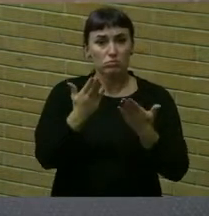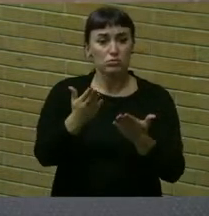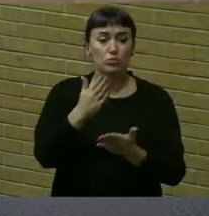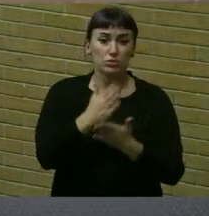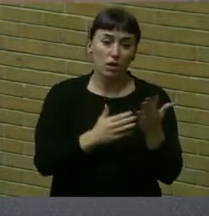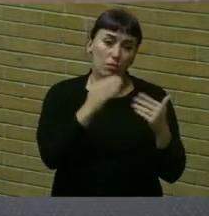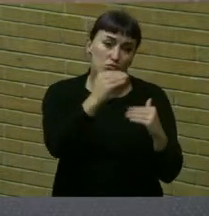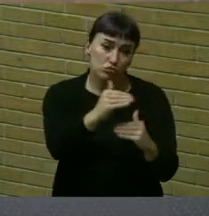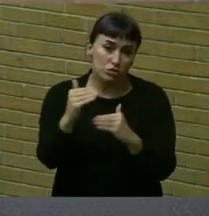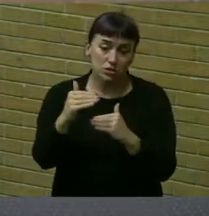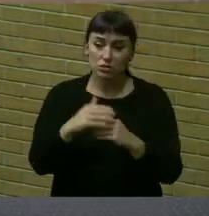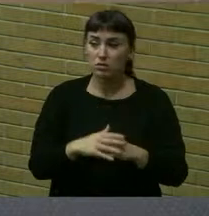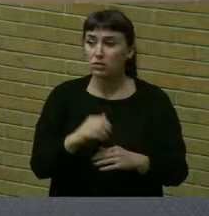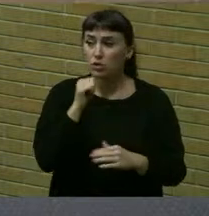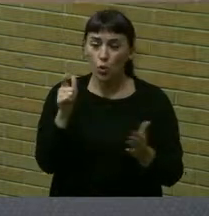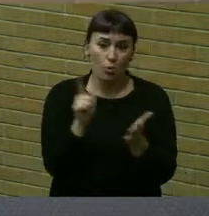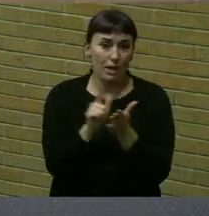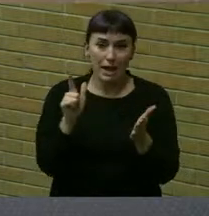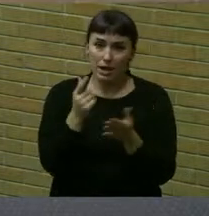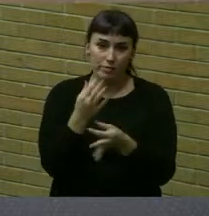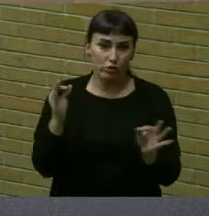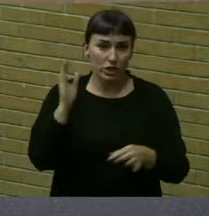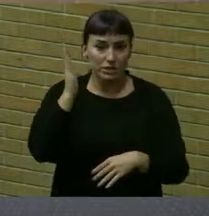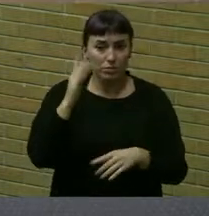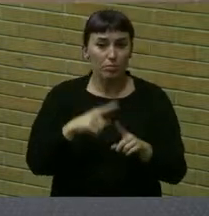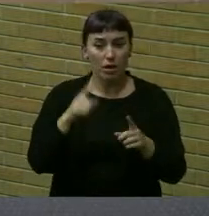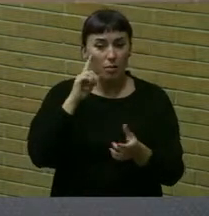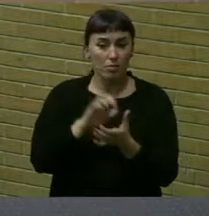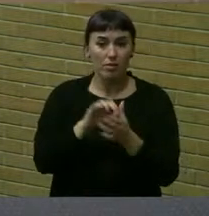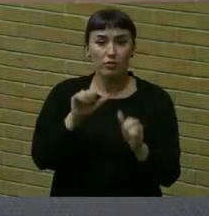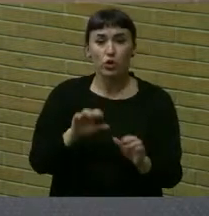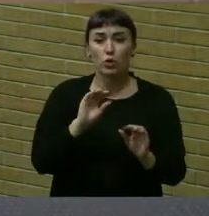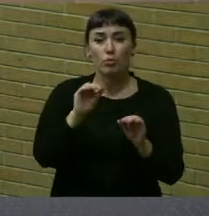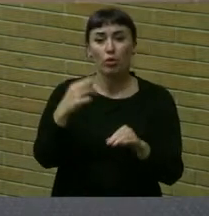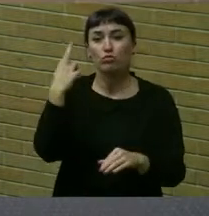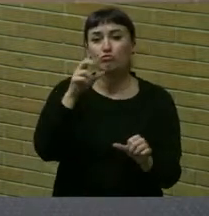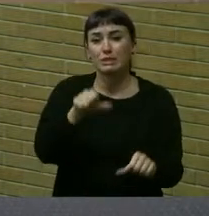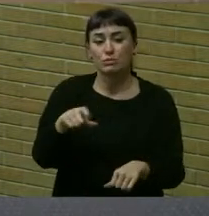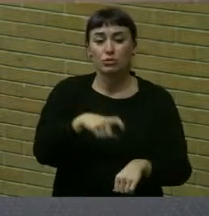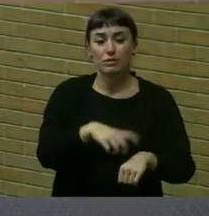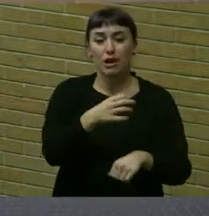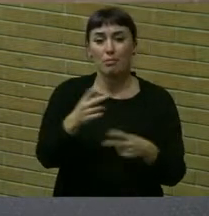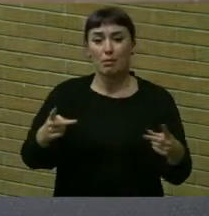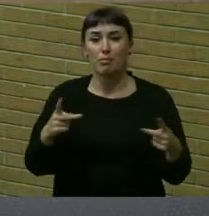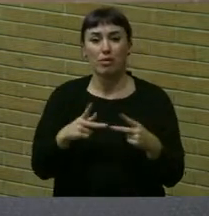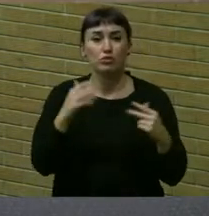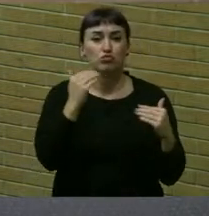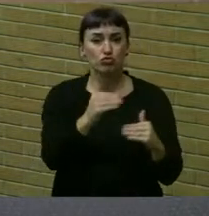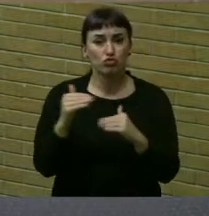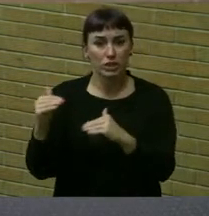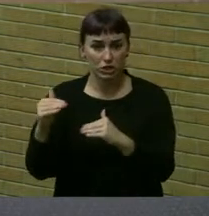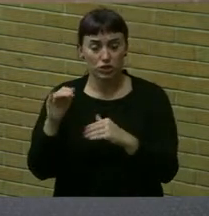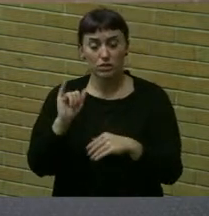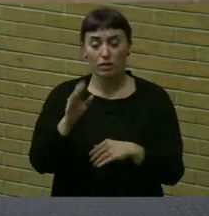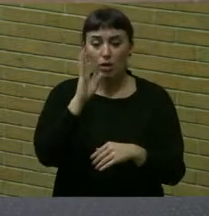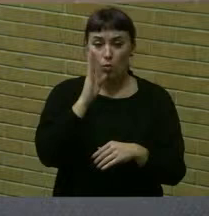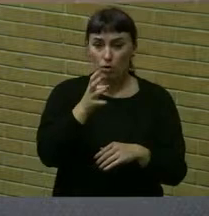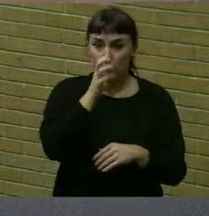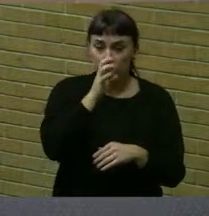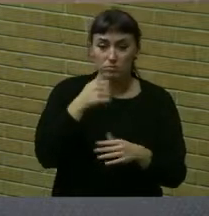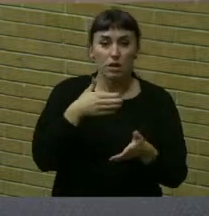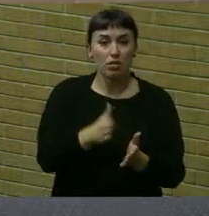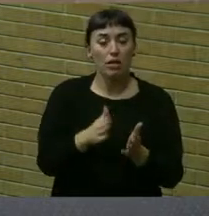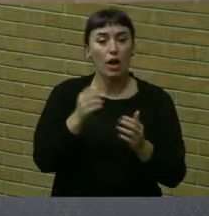restriction. You don't have to ban free speech, but I believe you could put reasonable time and place restrictions that would allow these